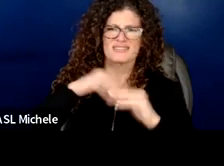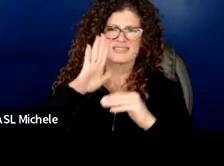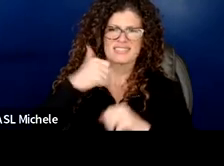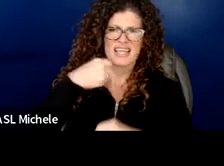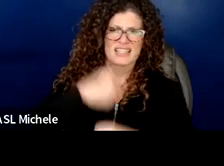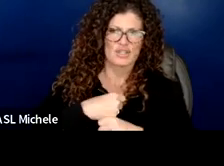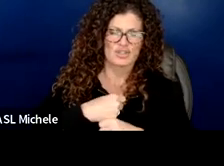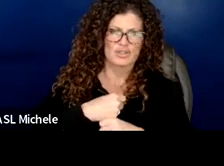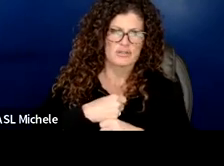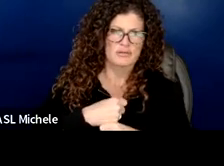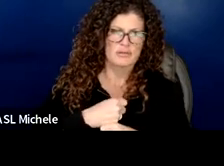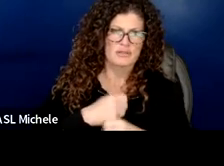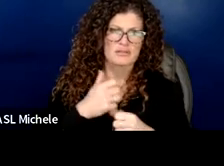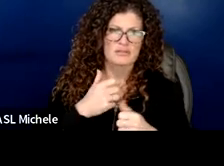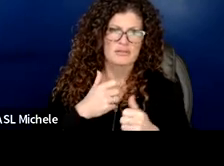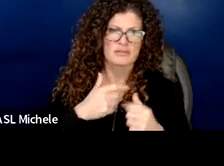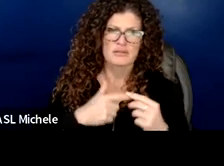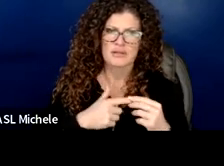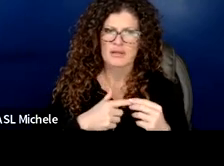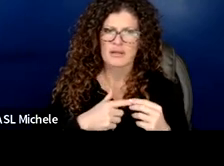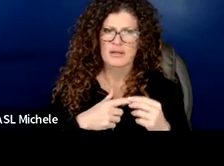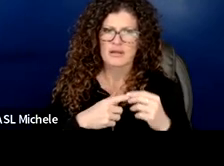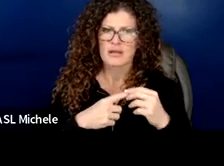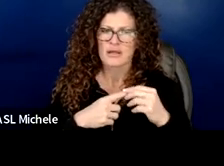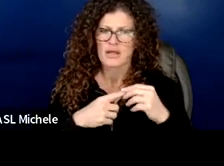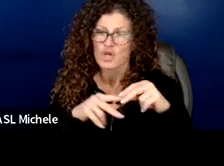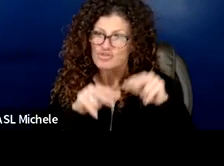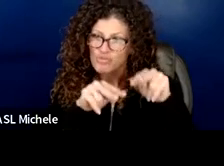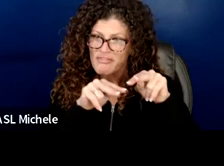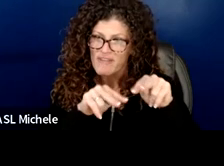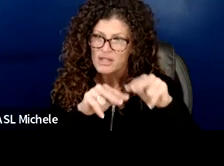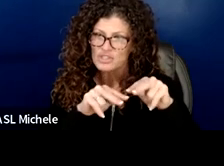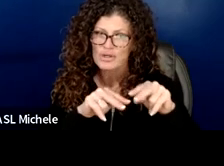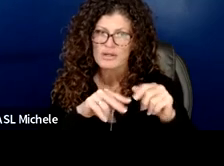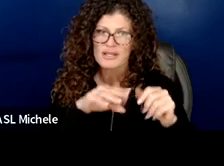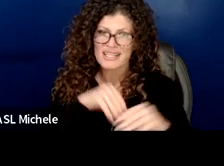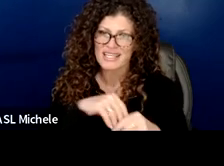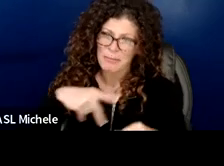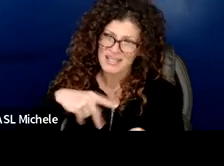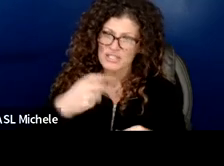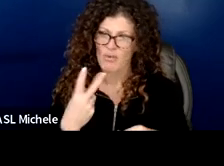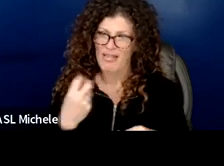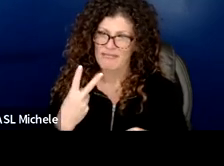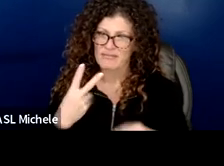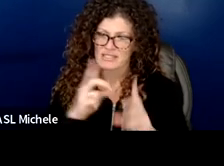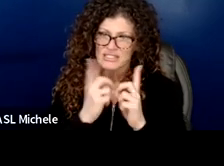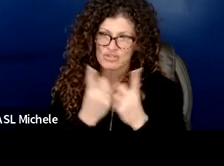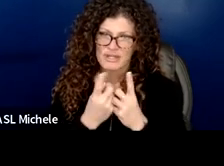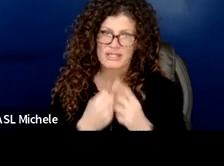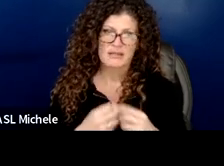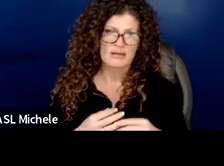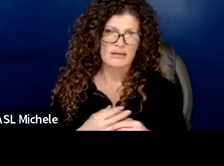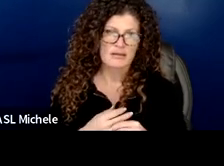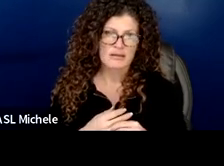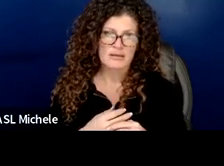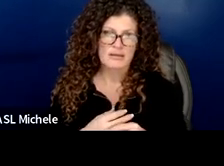it is supervisory um within the a a p12 district a public p12 district right and